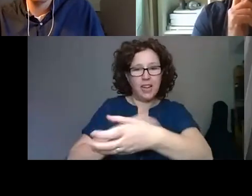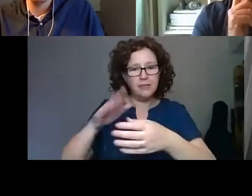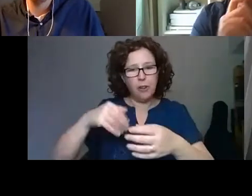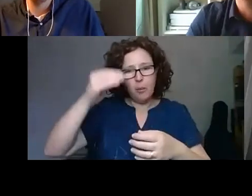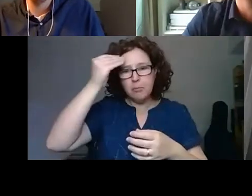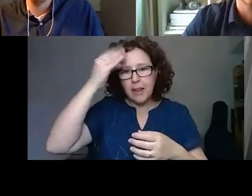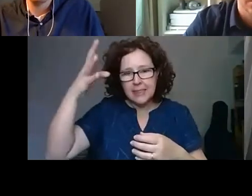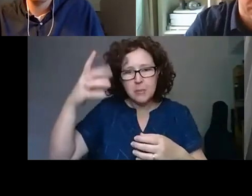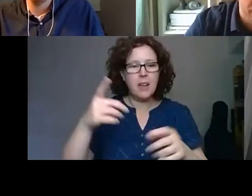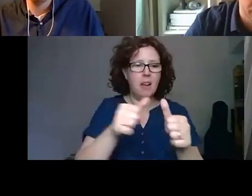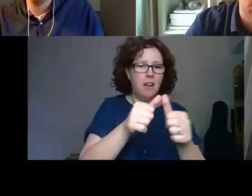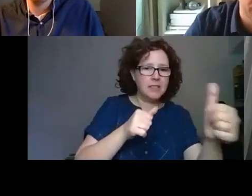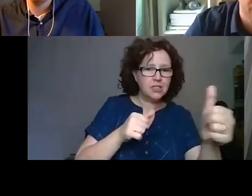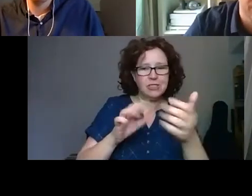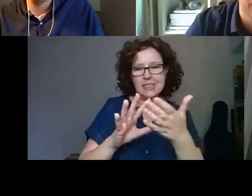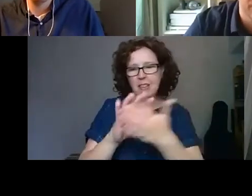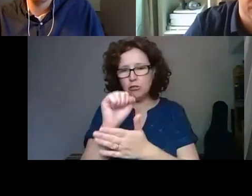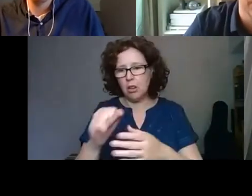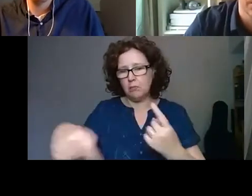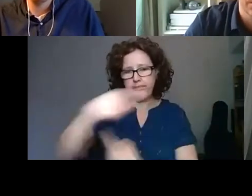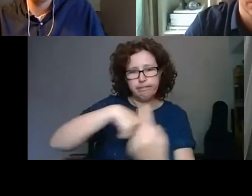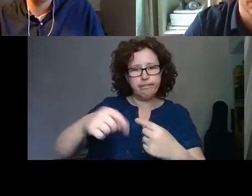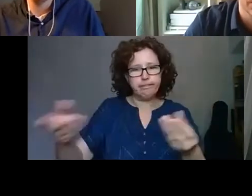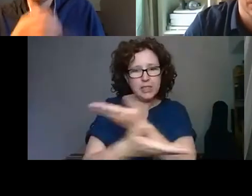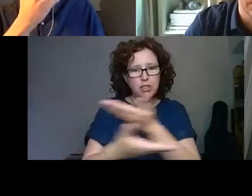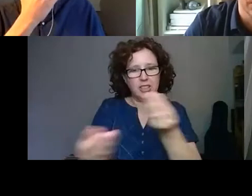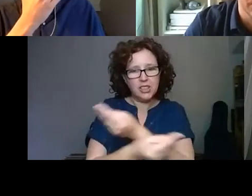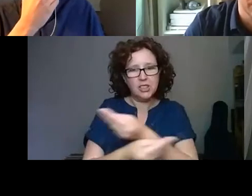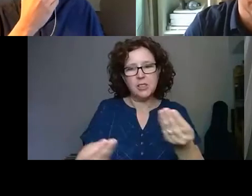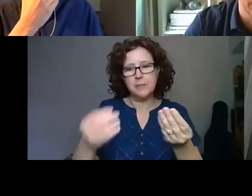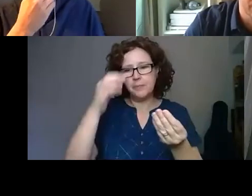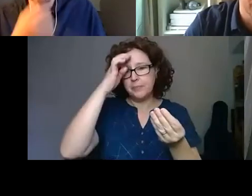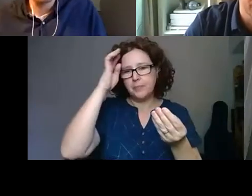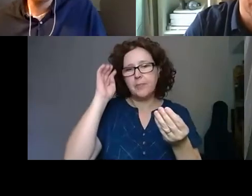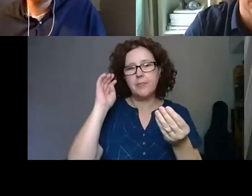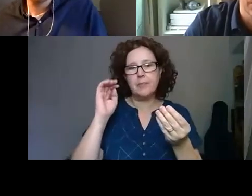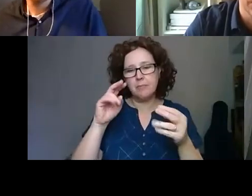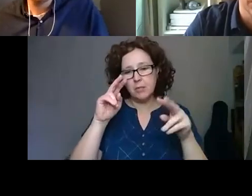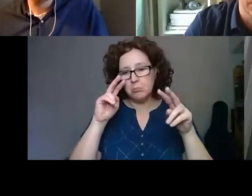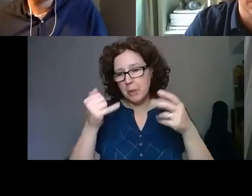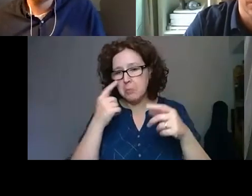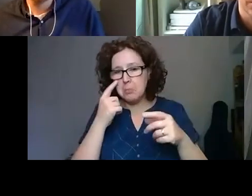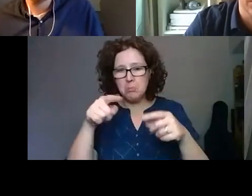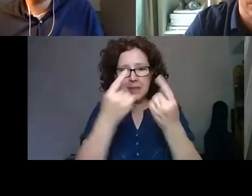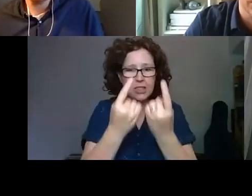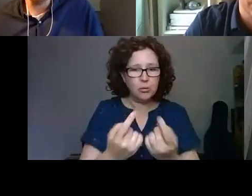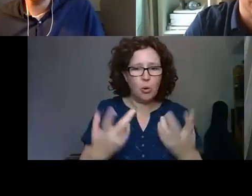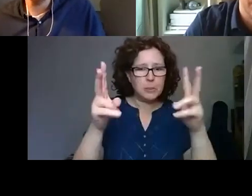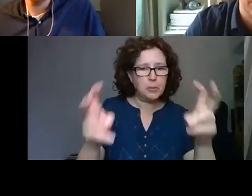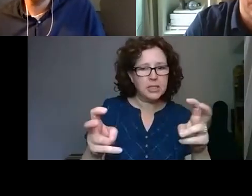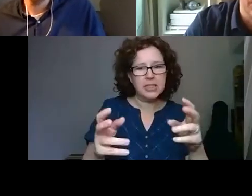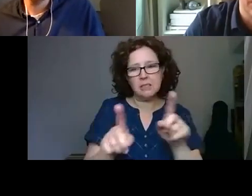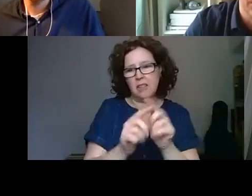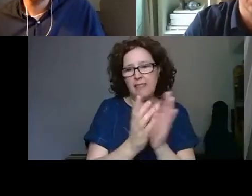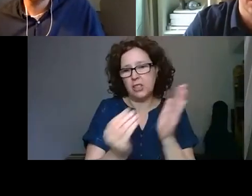industry and culture. The responding to issues or challenges to do around, for example,